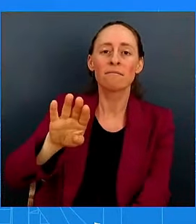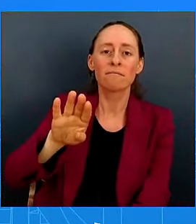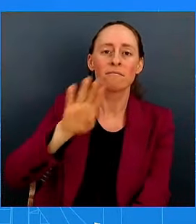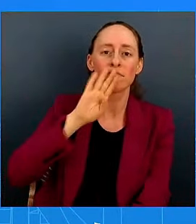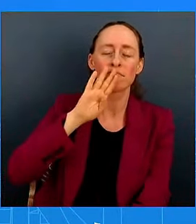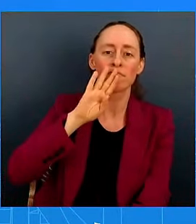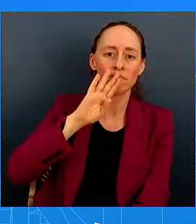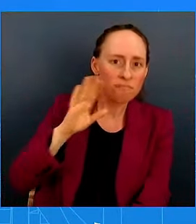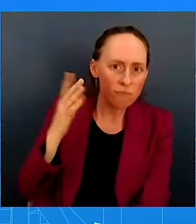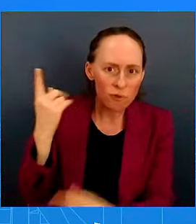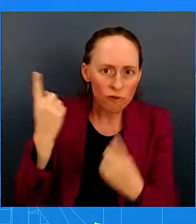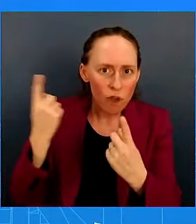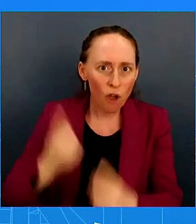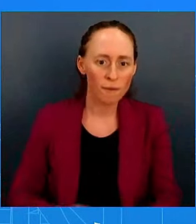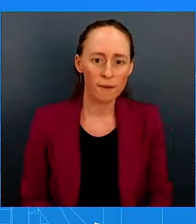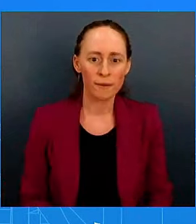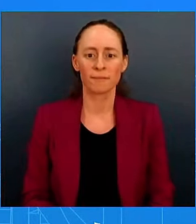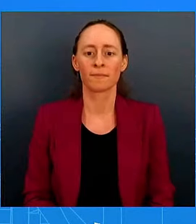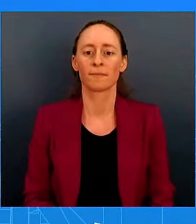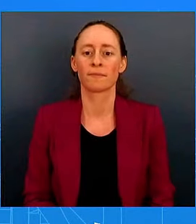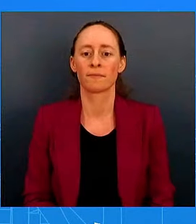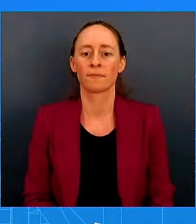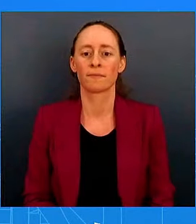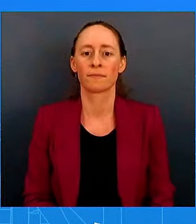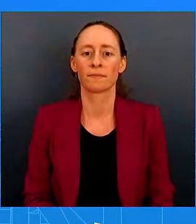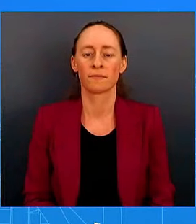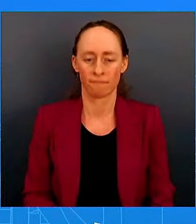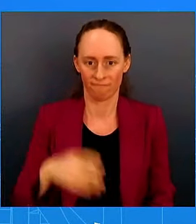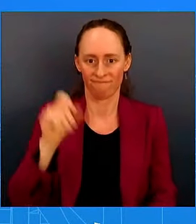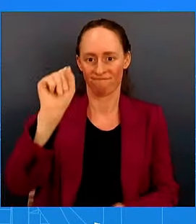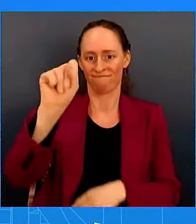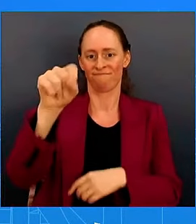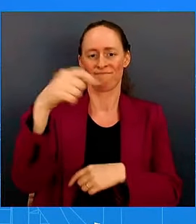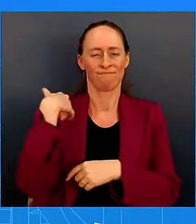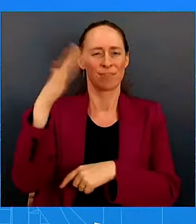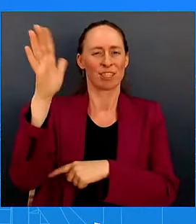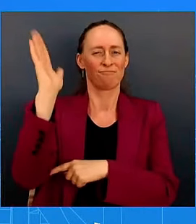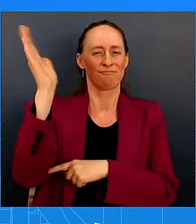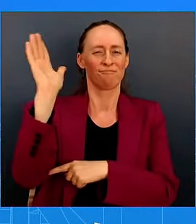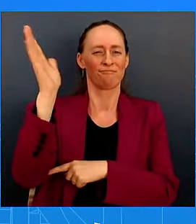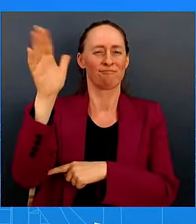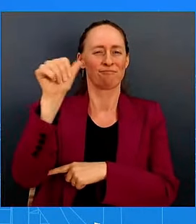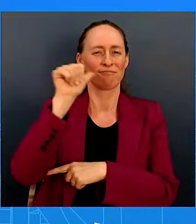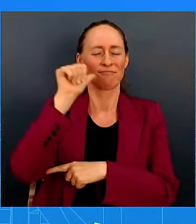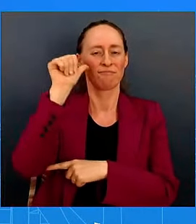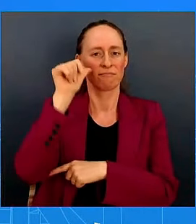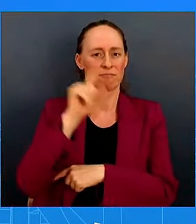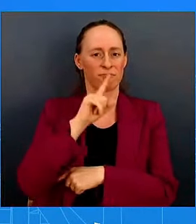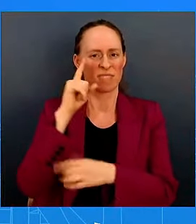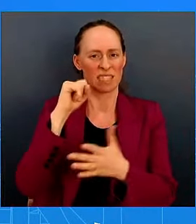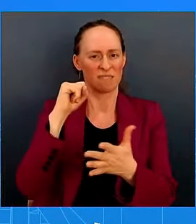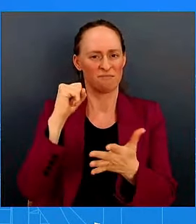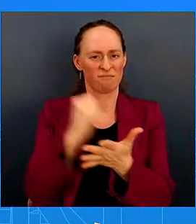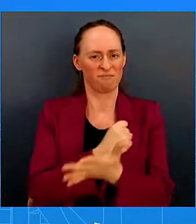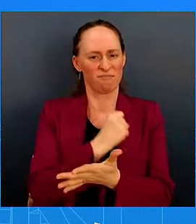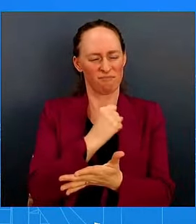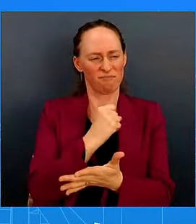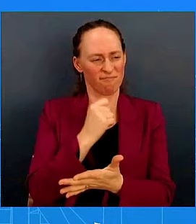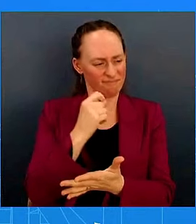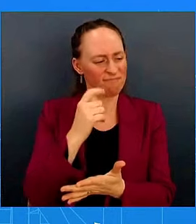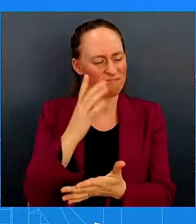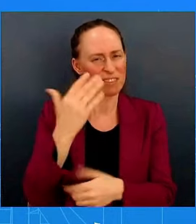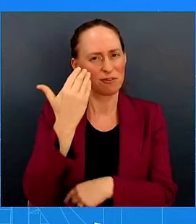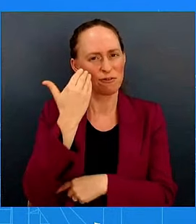I talked about it at the top just yesterday. It's shameful. It's shameful that I think more than 40